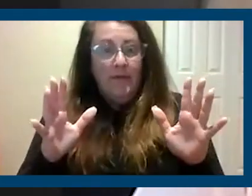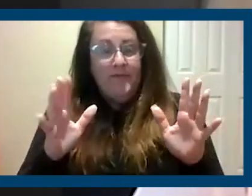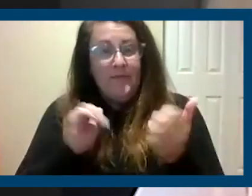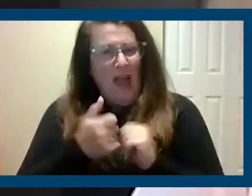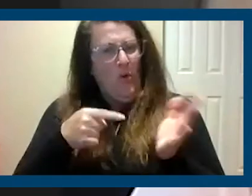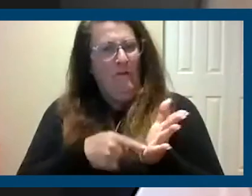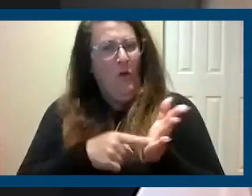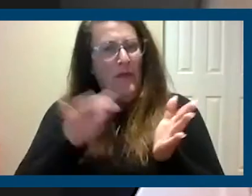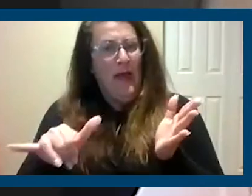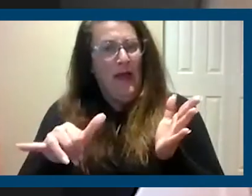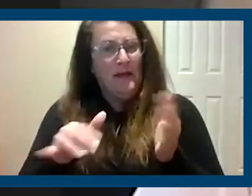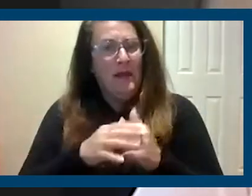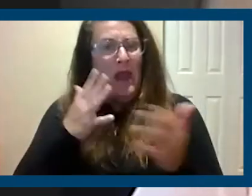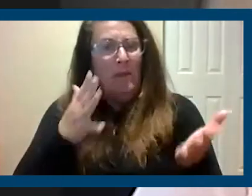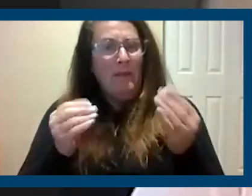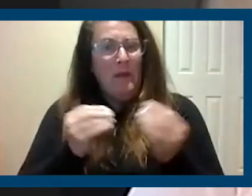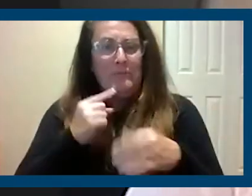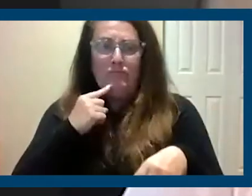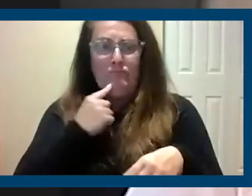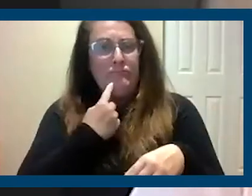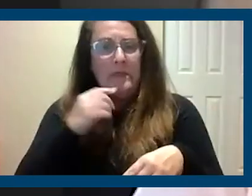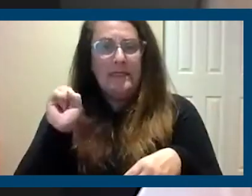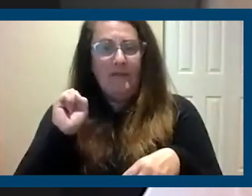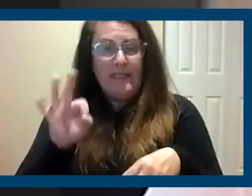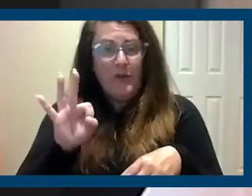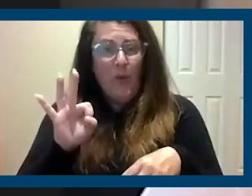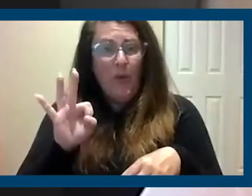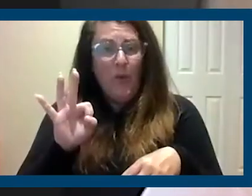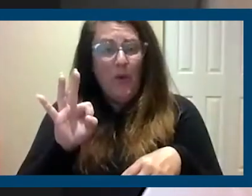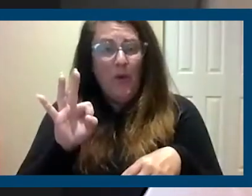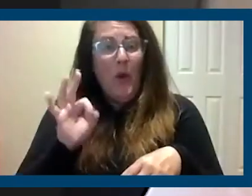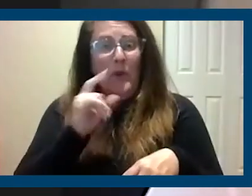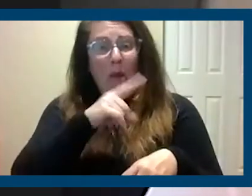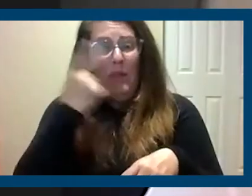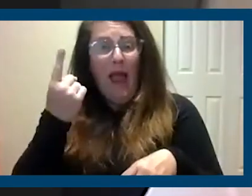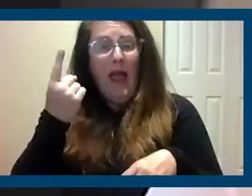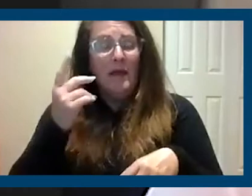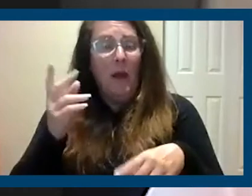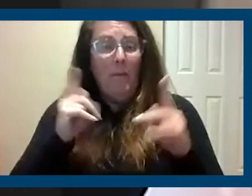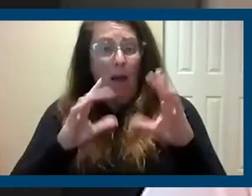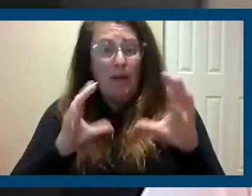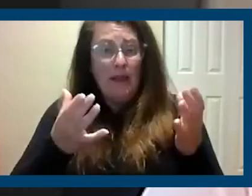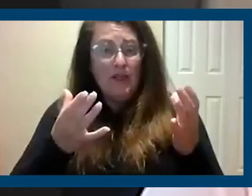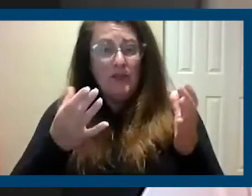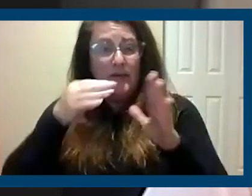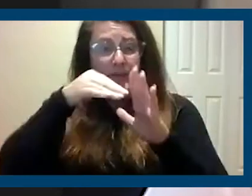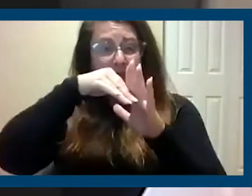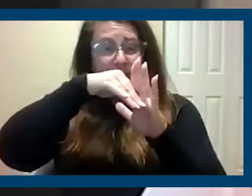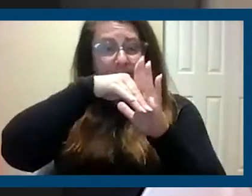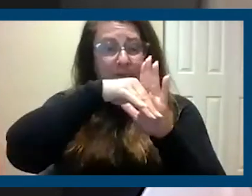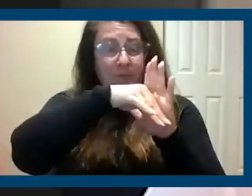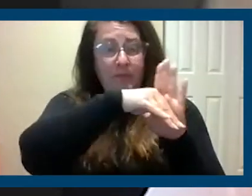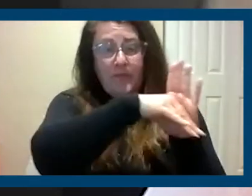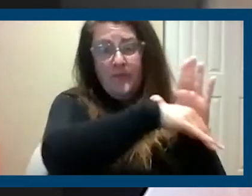maybe more extreme in San Francisco where the black population has fallen like 6% of that